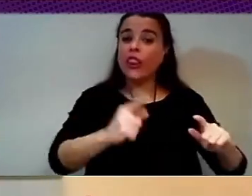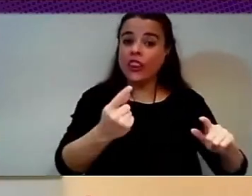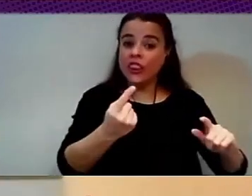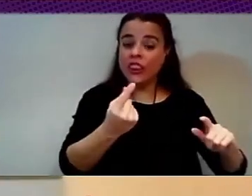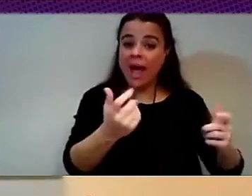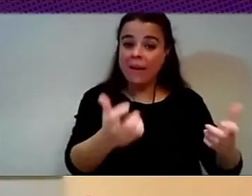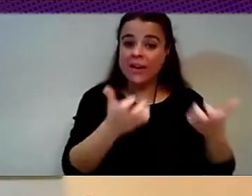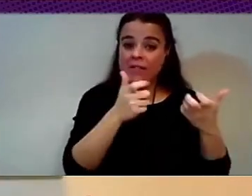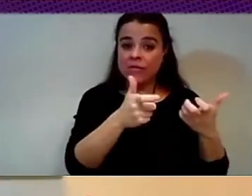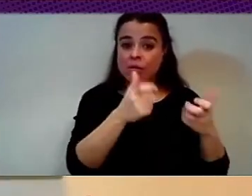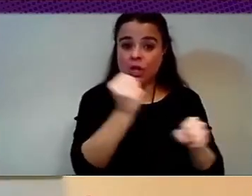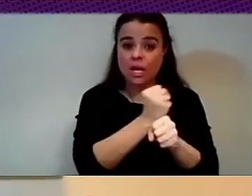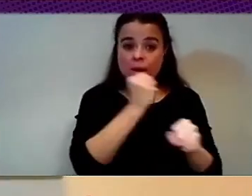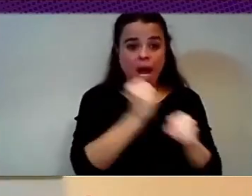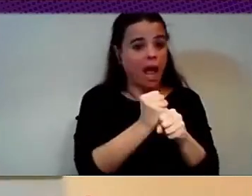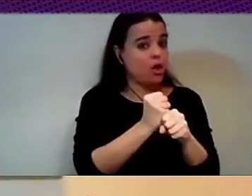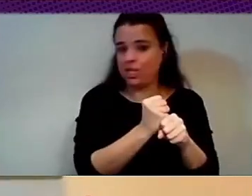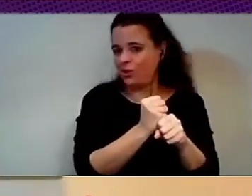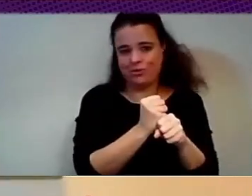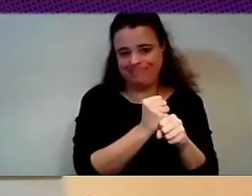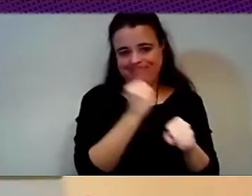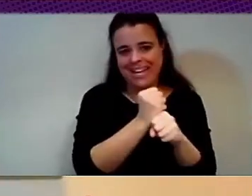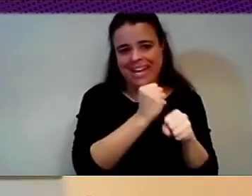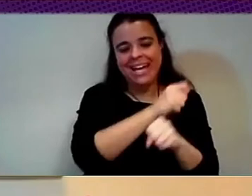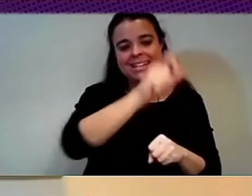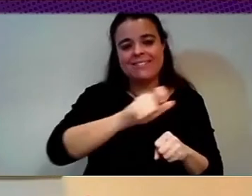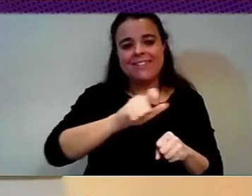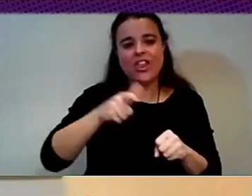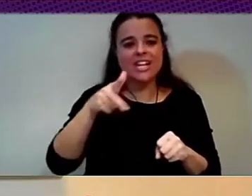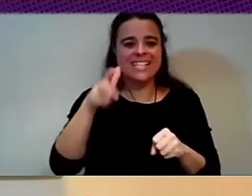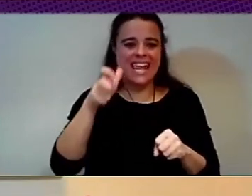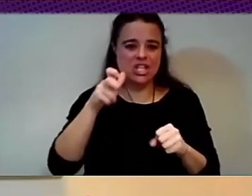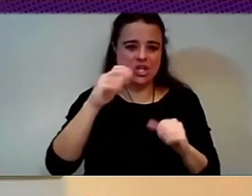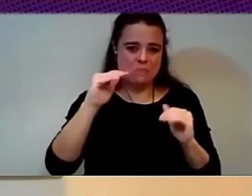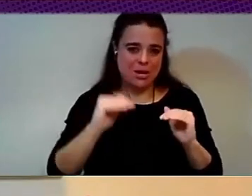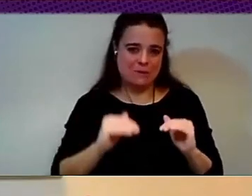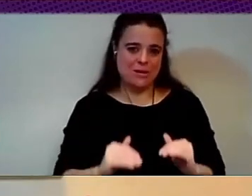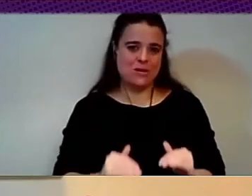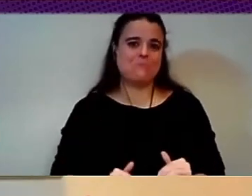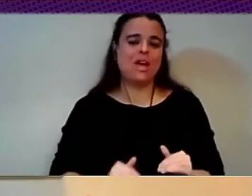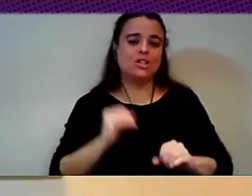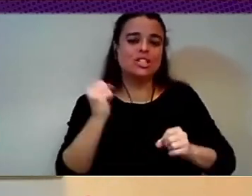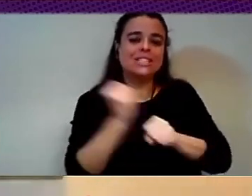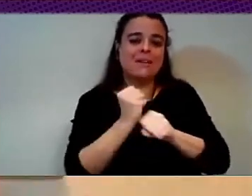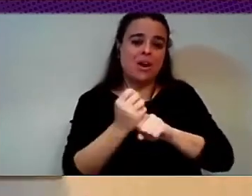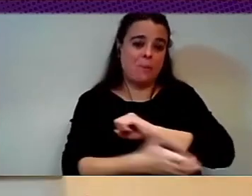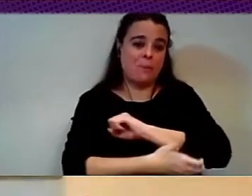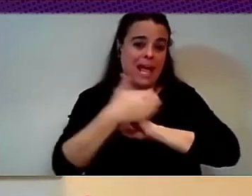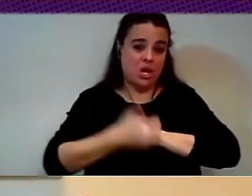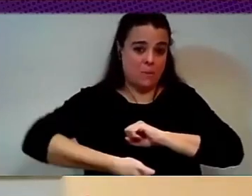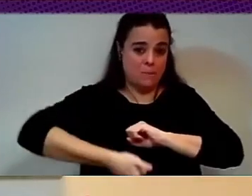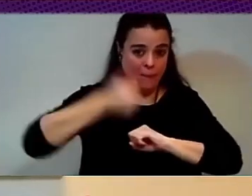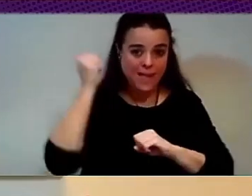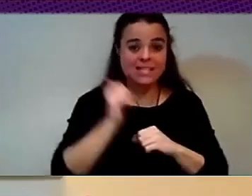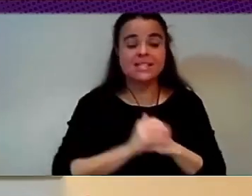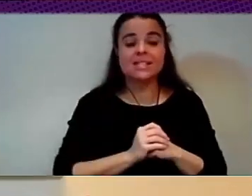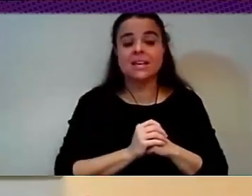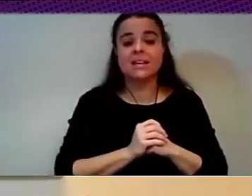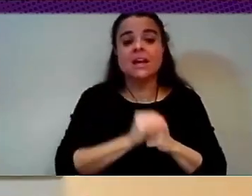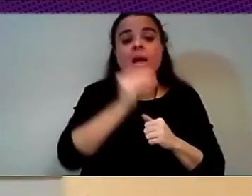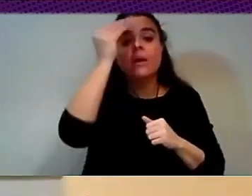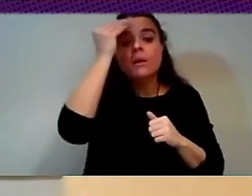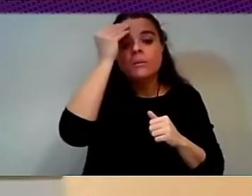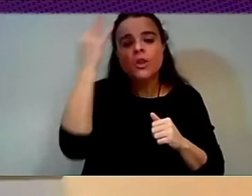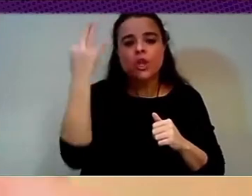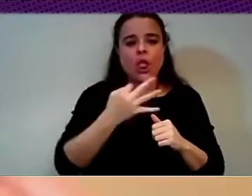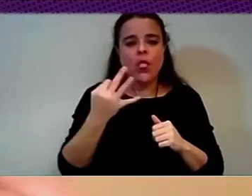labor and against precarization of the entire sector. But I think we have to go beyond redistributing. We have